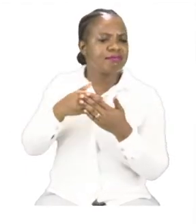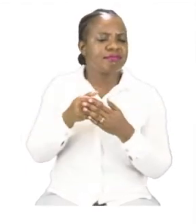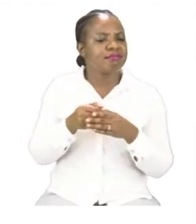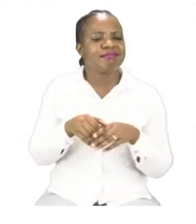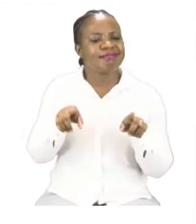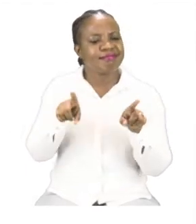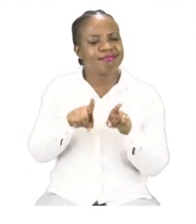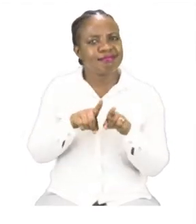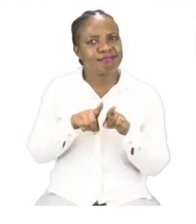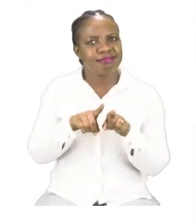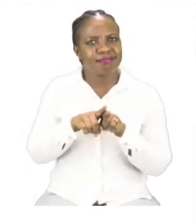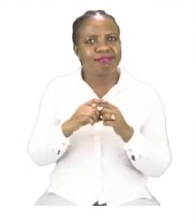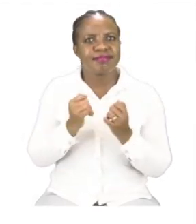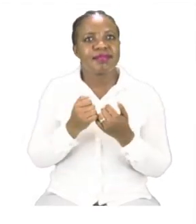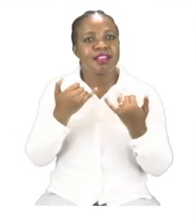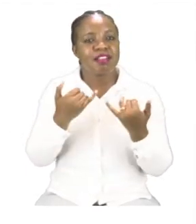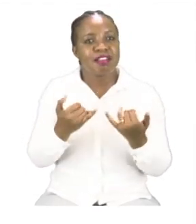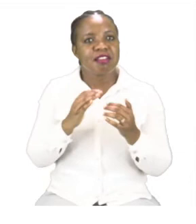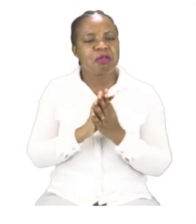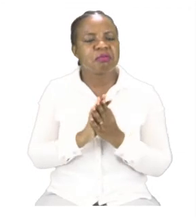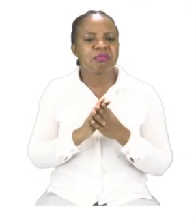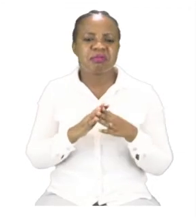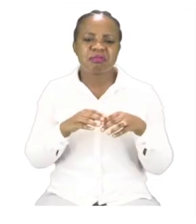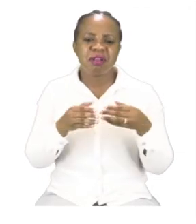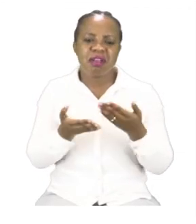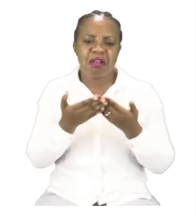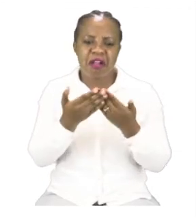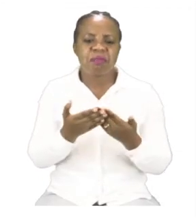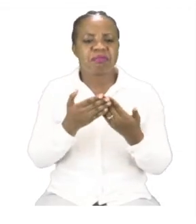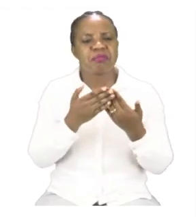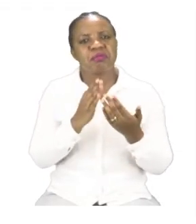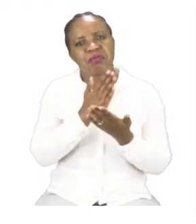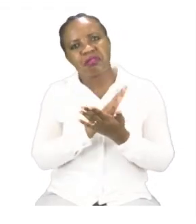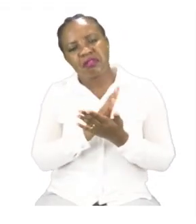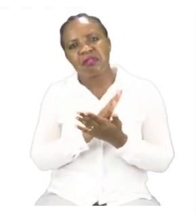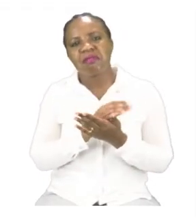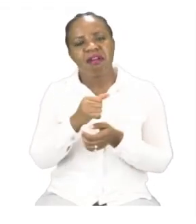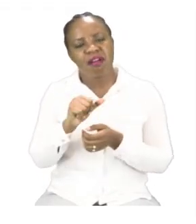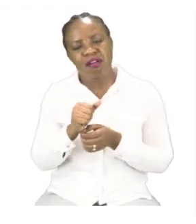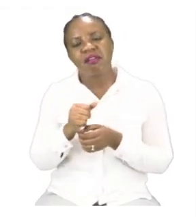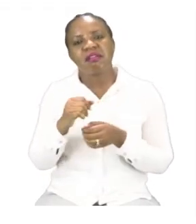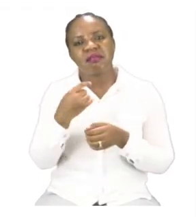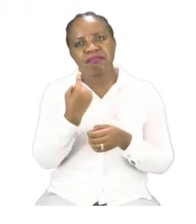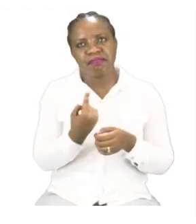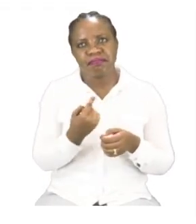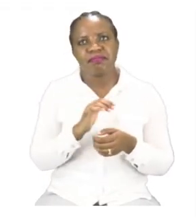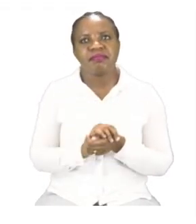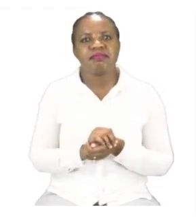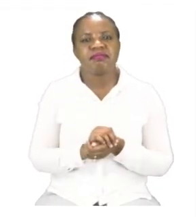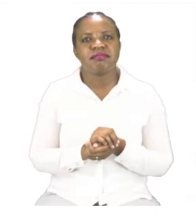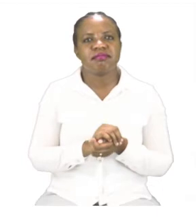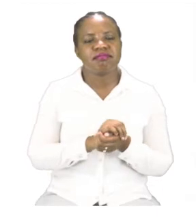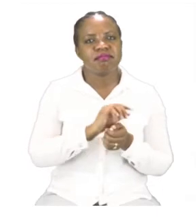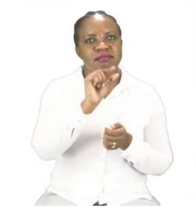only going to do half together and the rest you will do by yourself. Now remember a crossword puzzle always